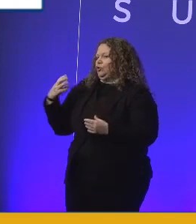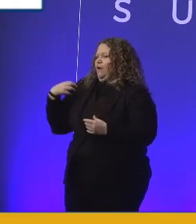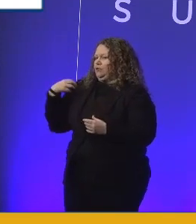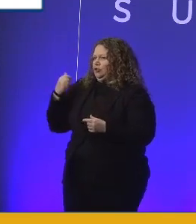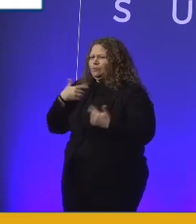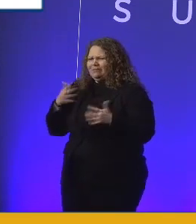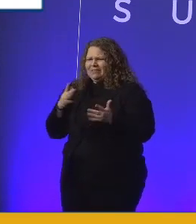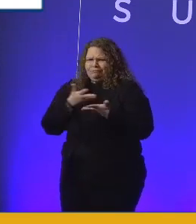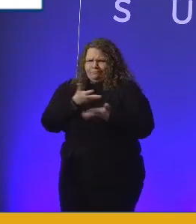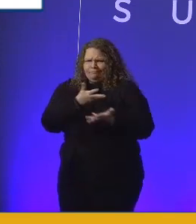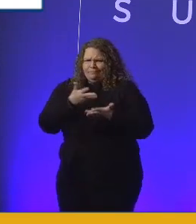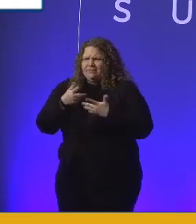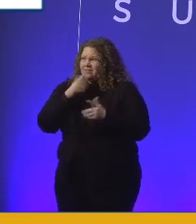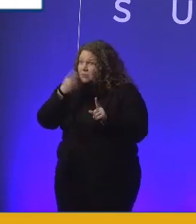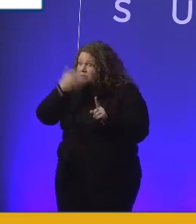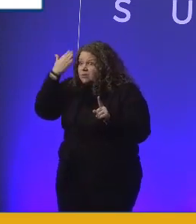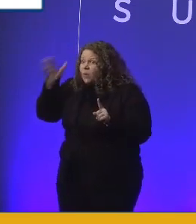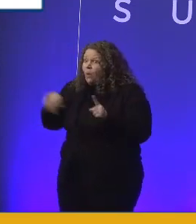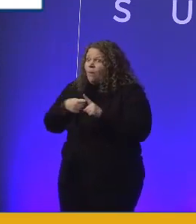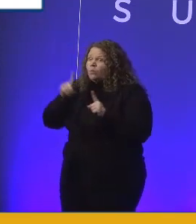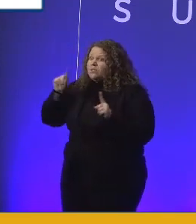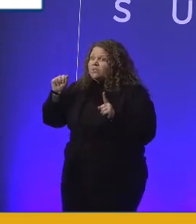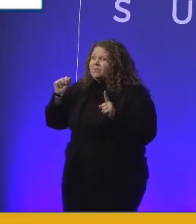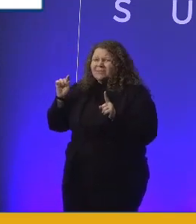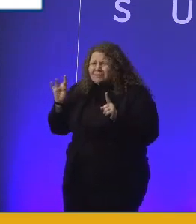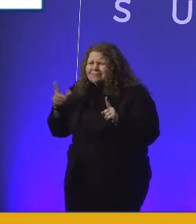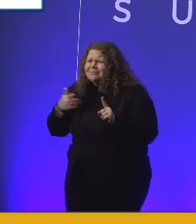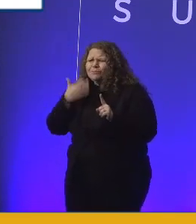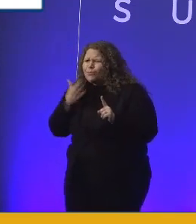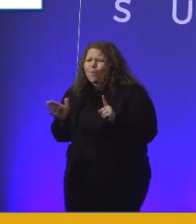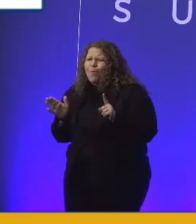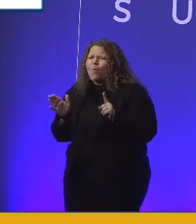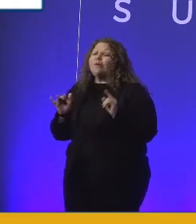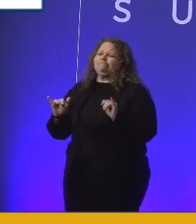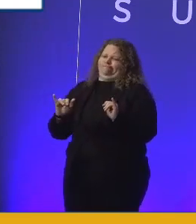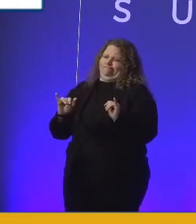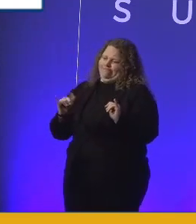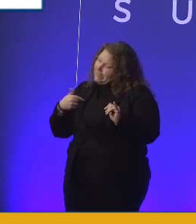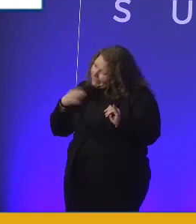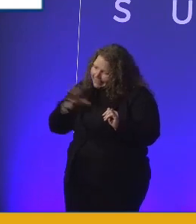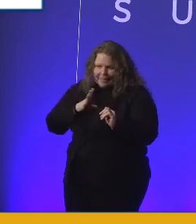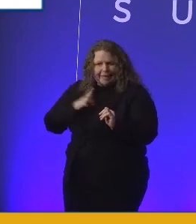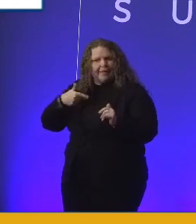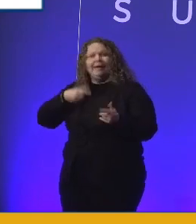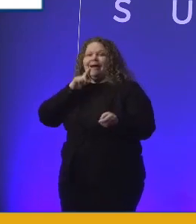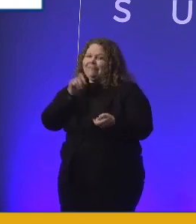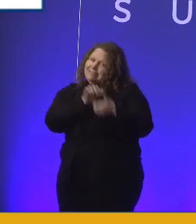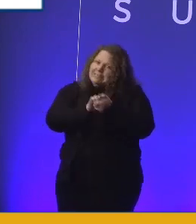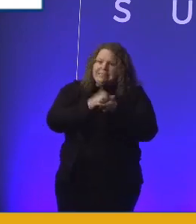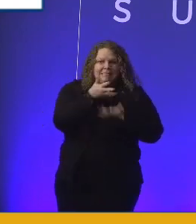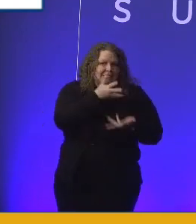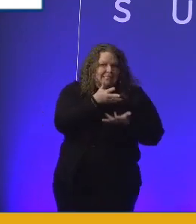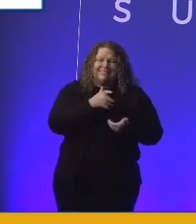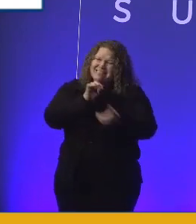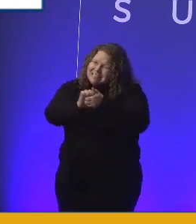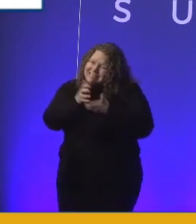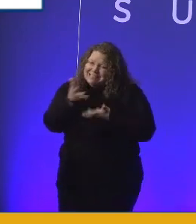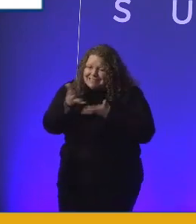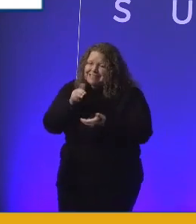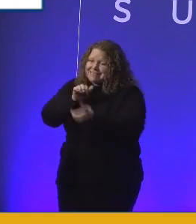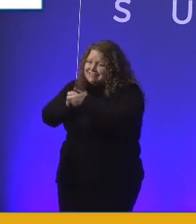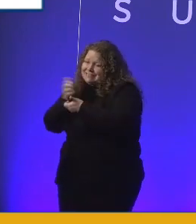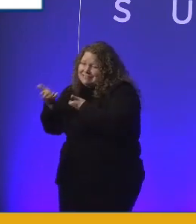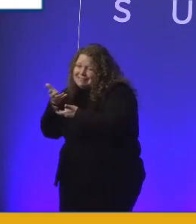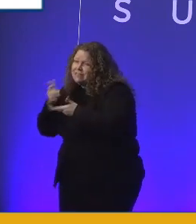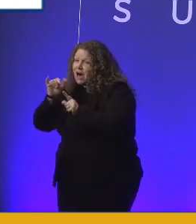we've got to lean in and find partnerships between governments, between corporates, between disabled people's organisations and not-for-profits to make